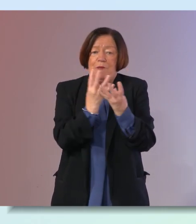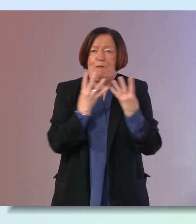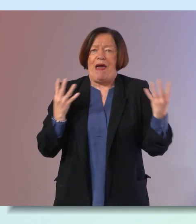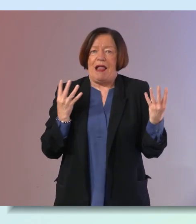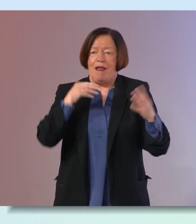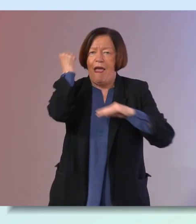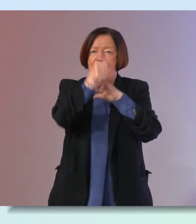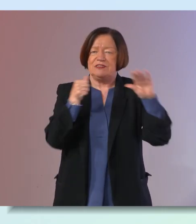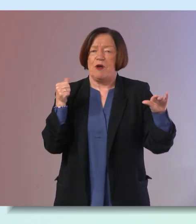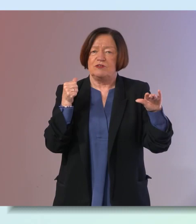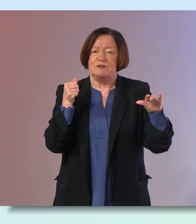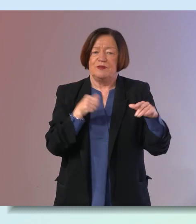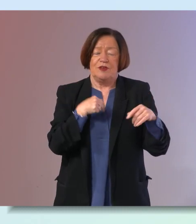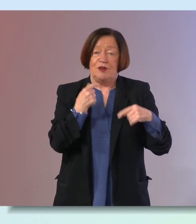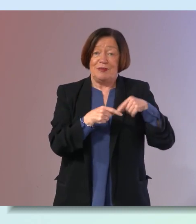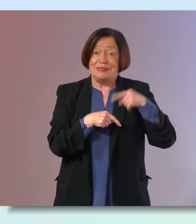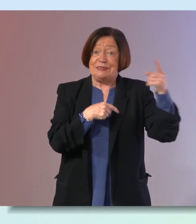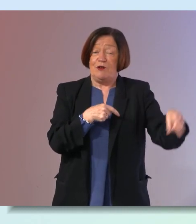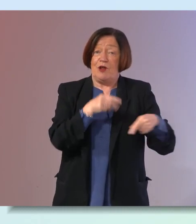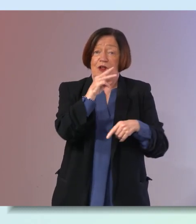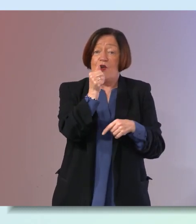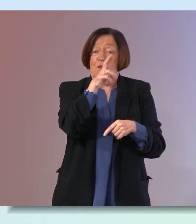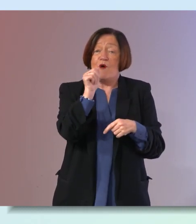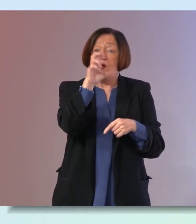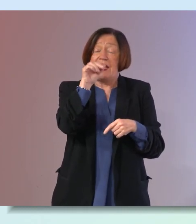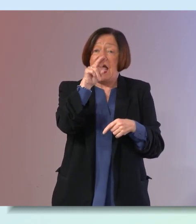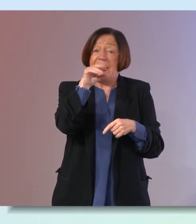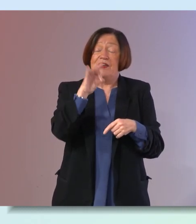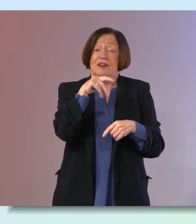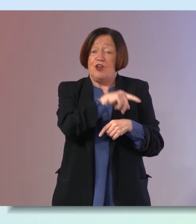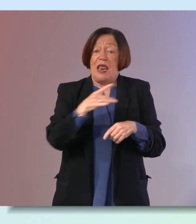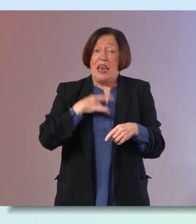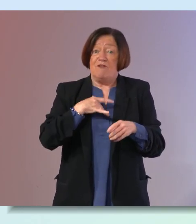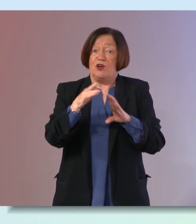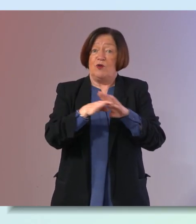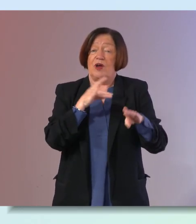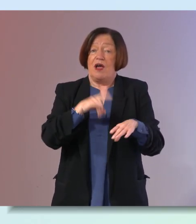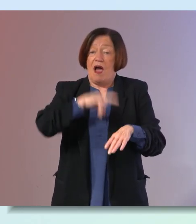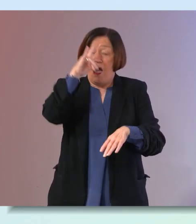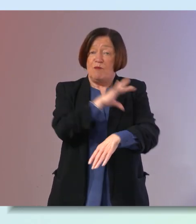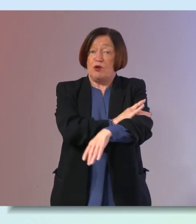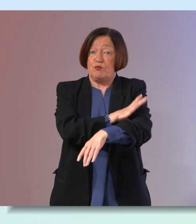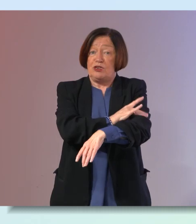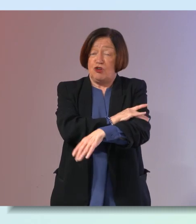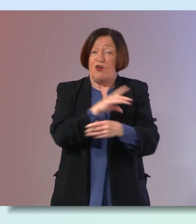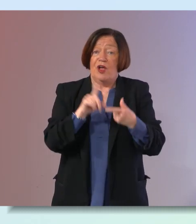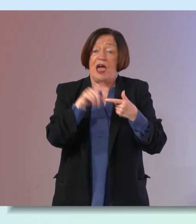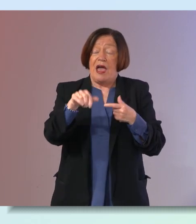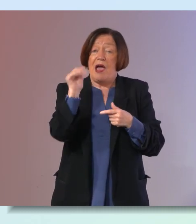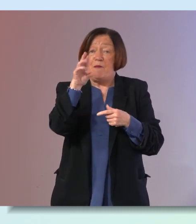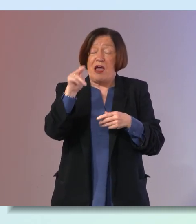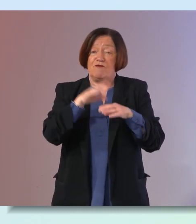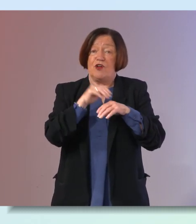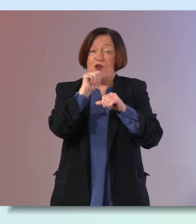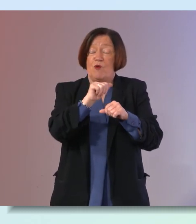of experts here right beside me here is maura canning now maura is living with high blood pressure and she's also an ambassador for